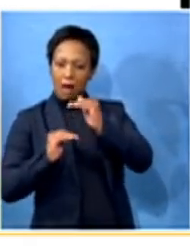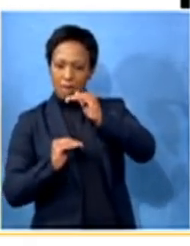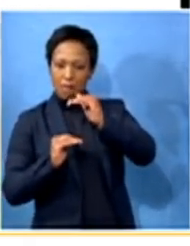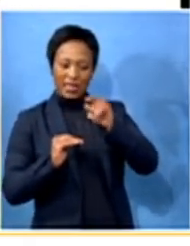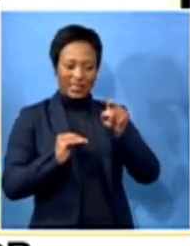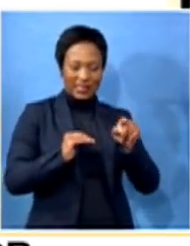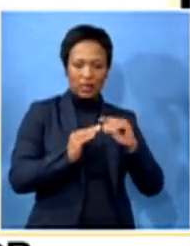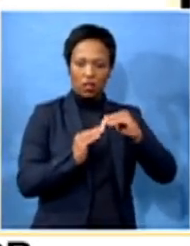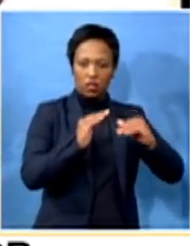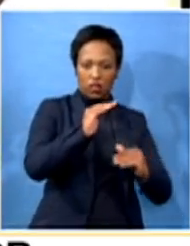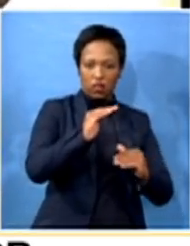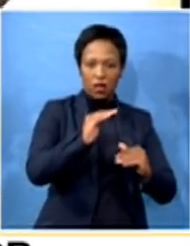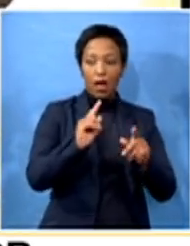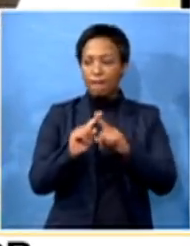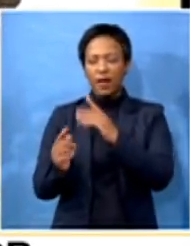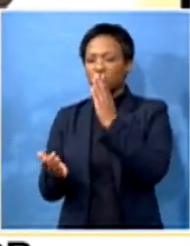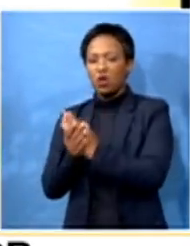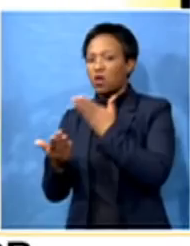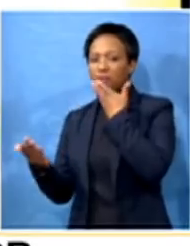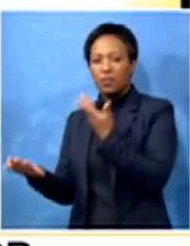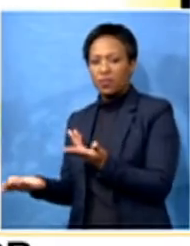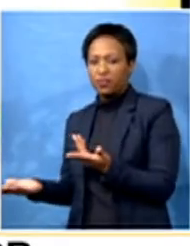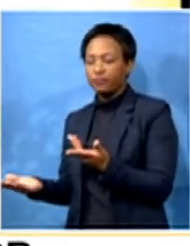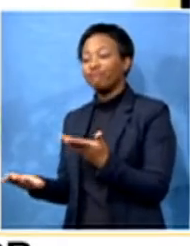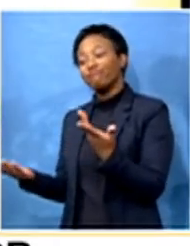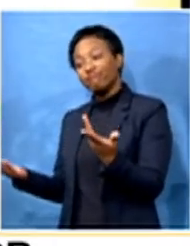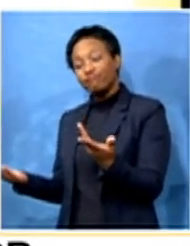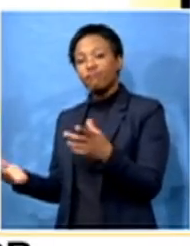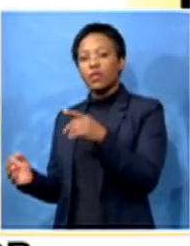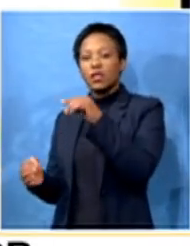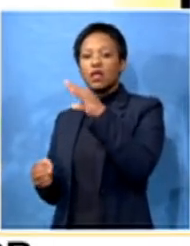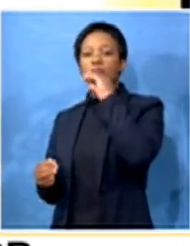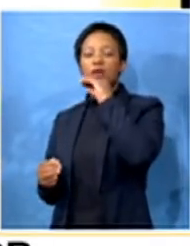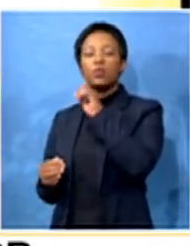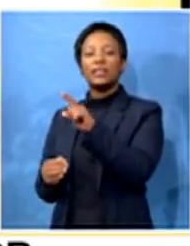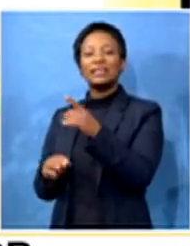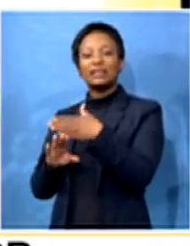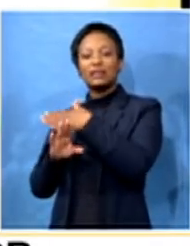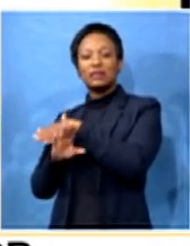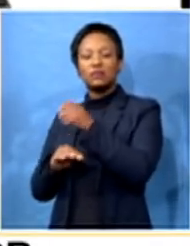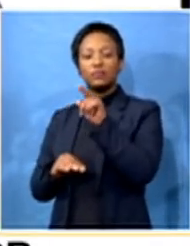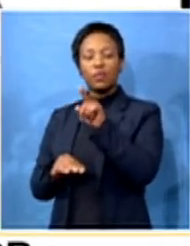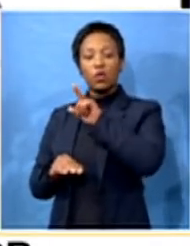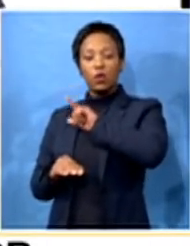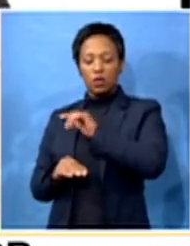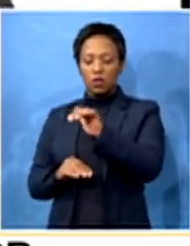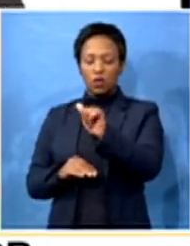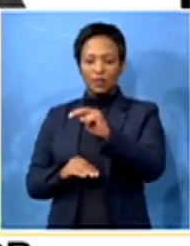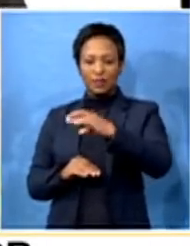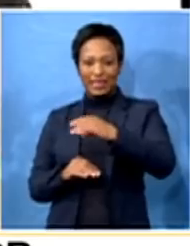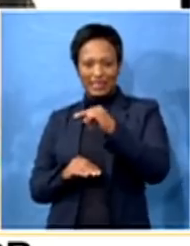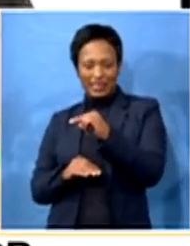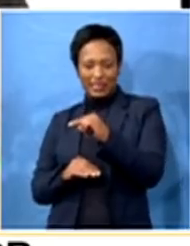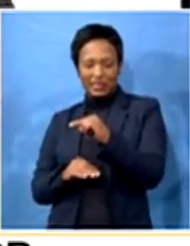mistaken. But you're not sure. So I guess all of this dance is going to the point of the ANC, who